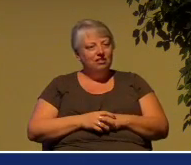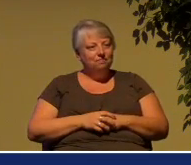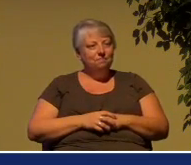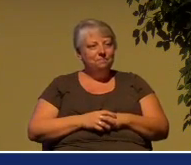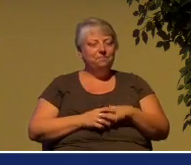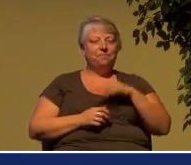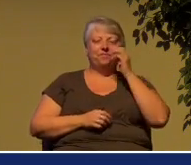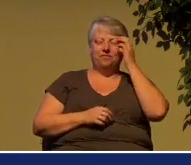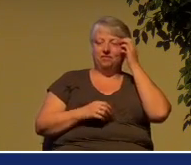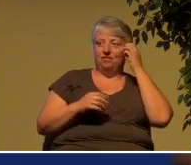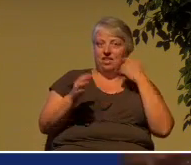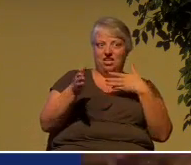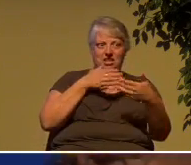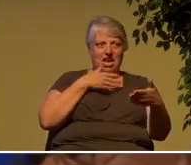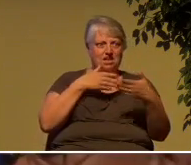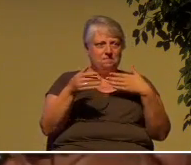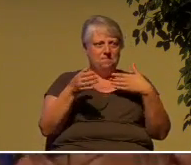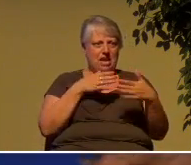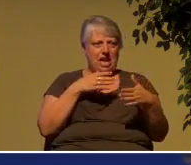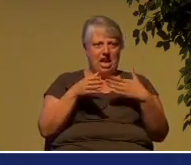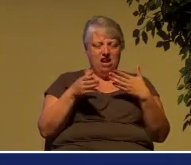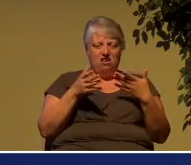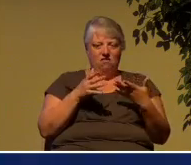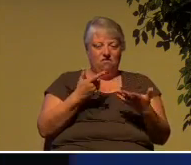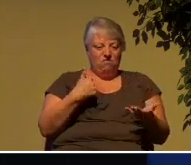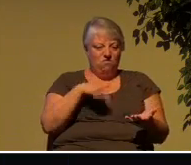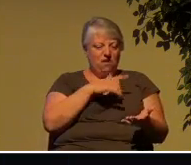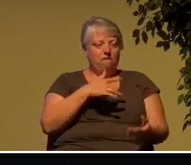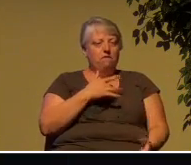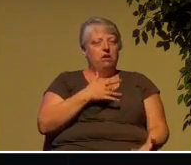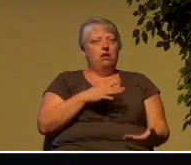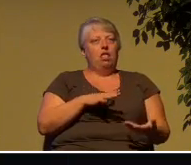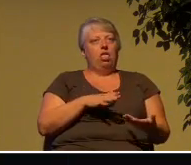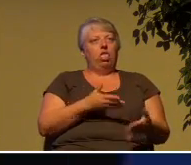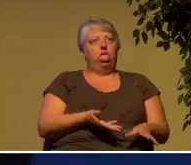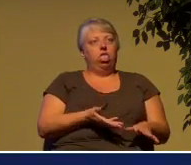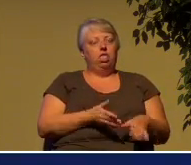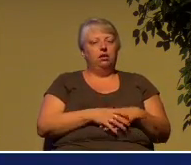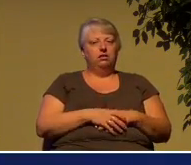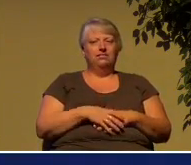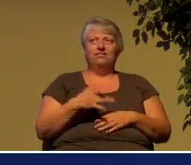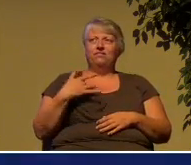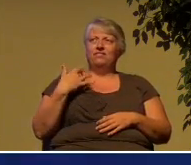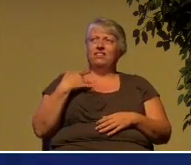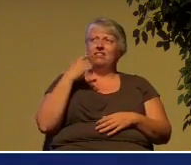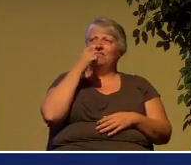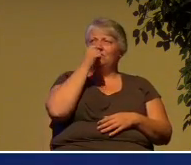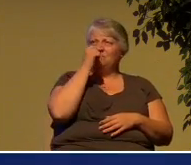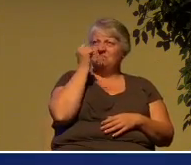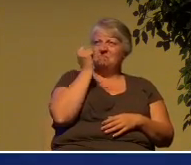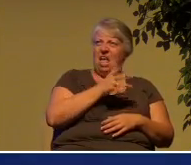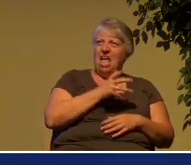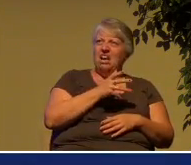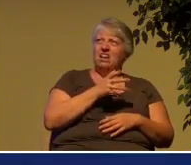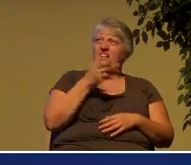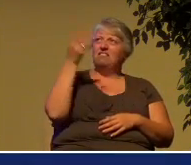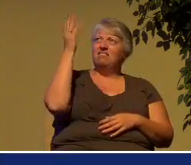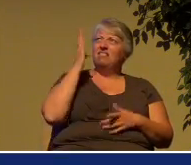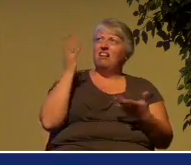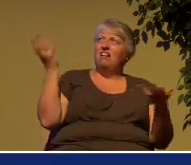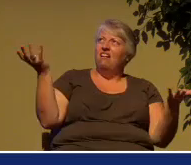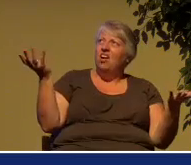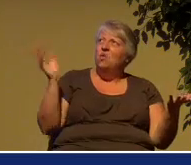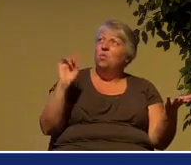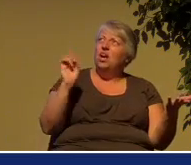So it doesn't matter how dead you or I feel. It doesn't matter how abandoned we sometimes feel by God in the middle of all